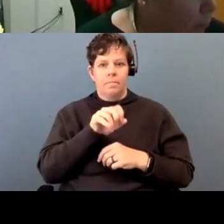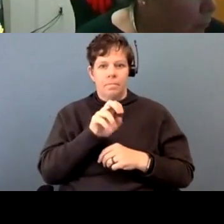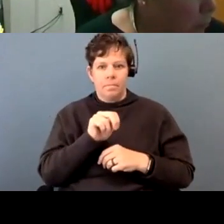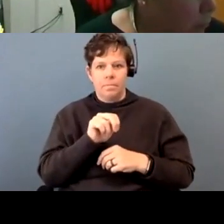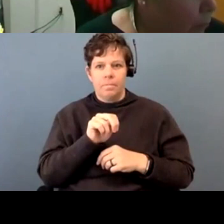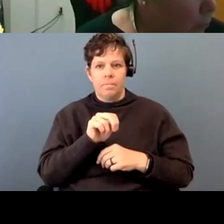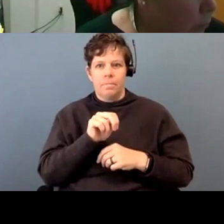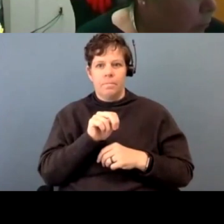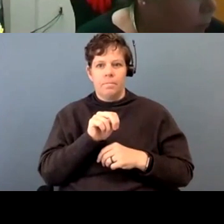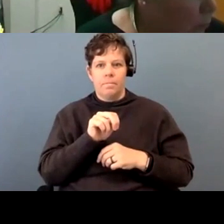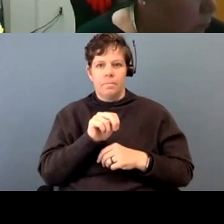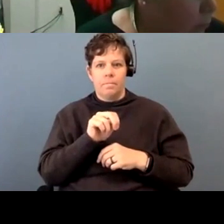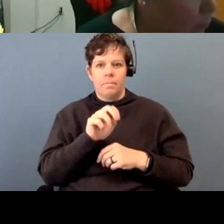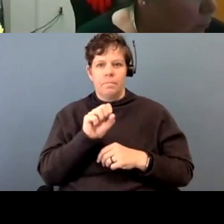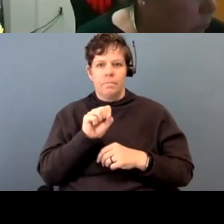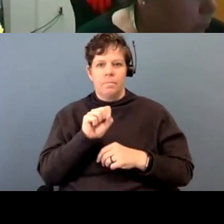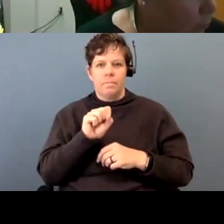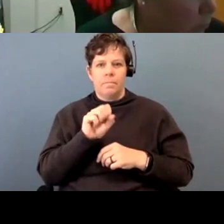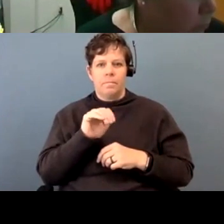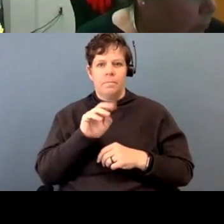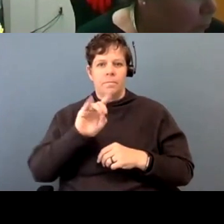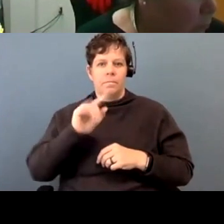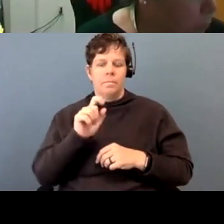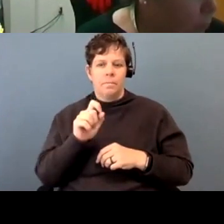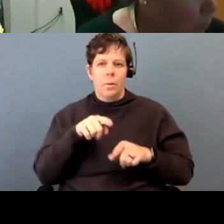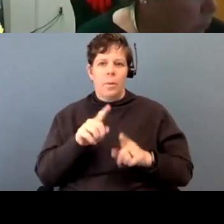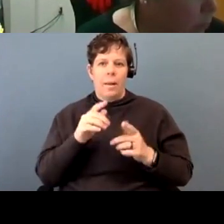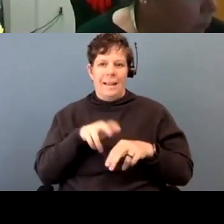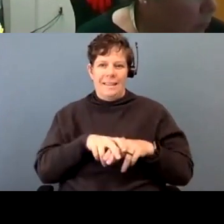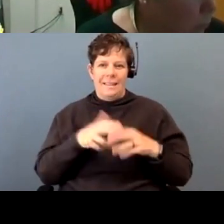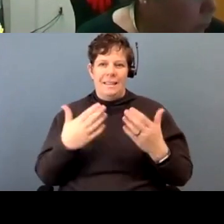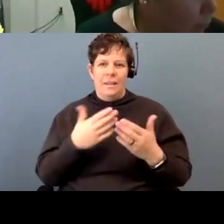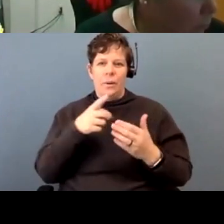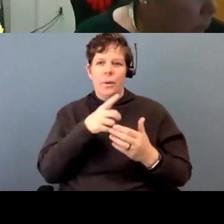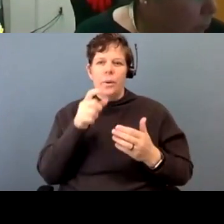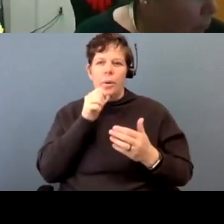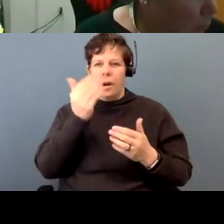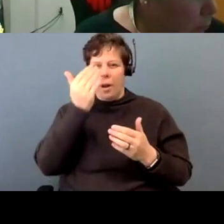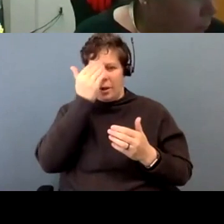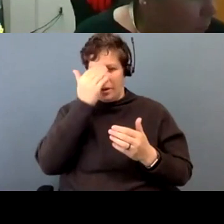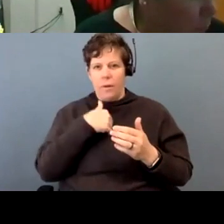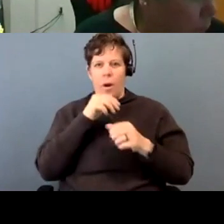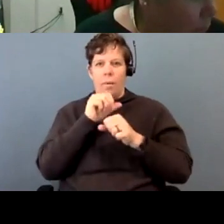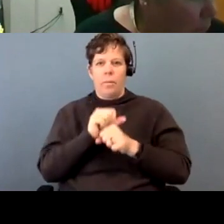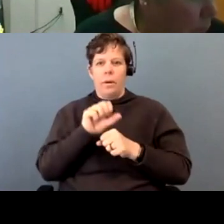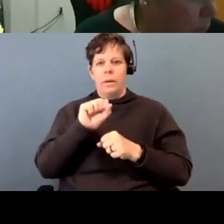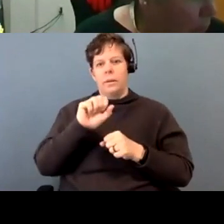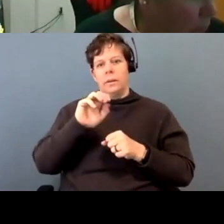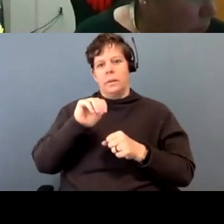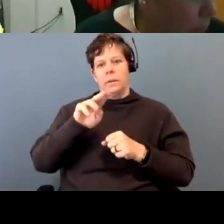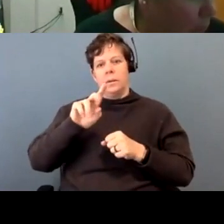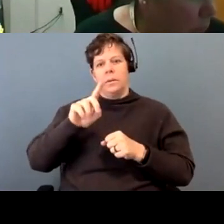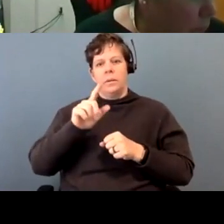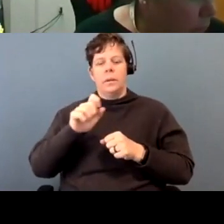smudge while we sit here. I've been doing it all month long. I, uh, for those of you who are unfamiliar with our practice of smudging, there are some indigenous